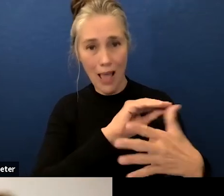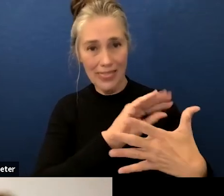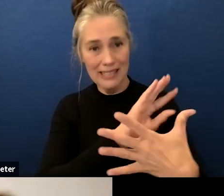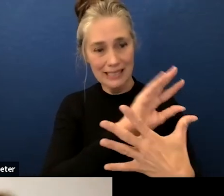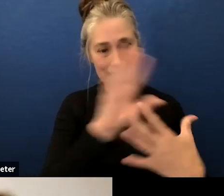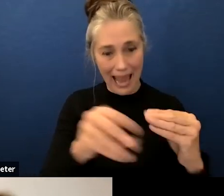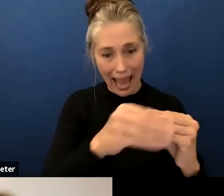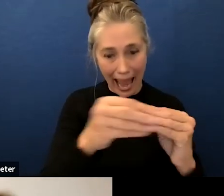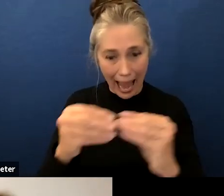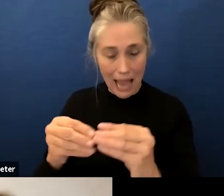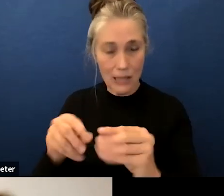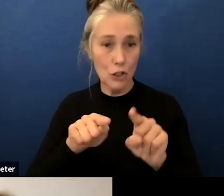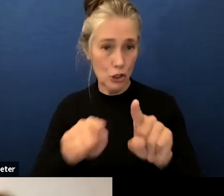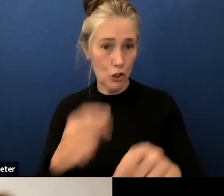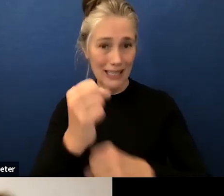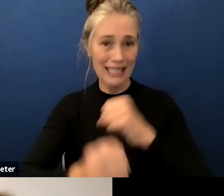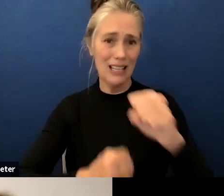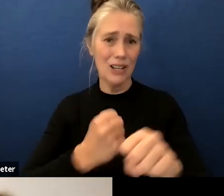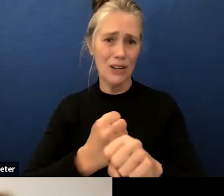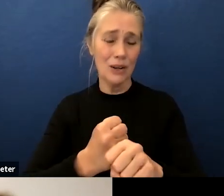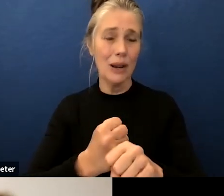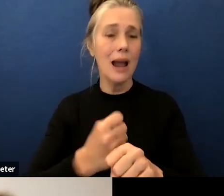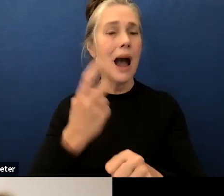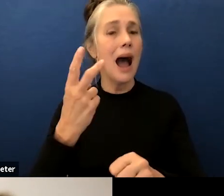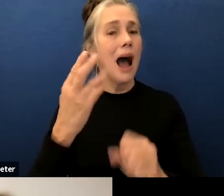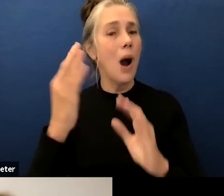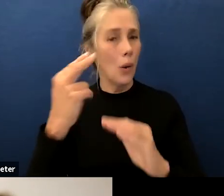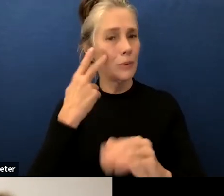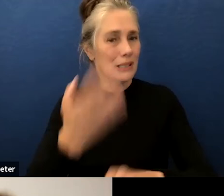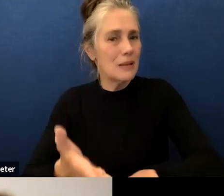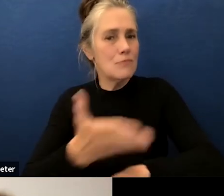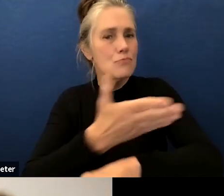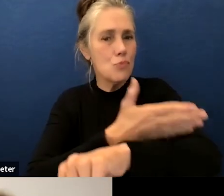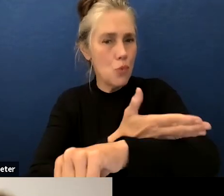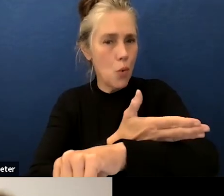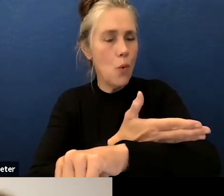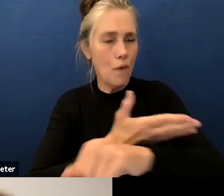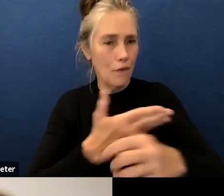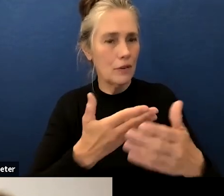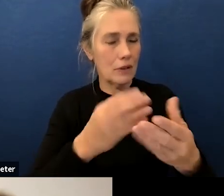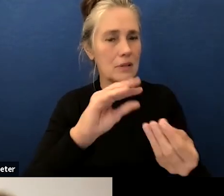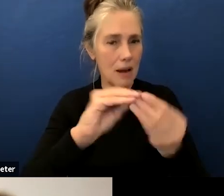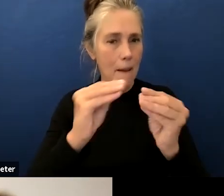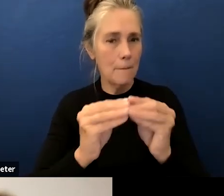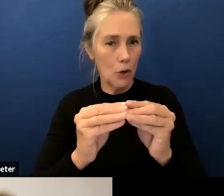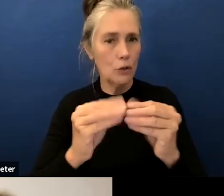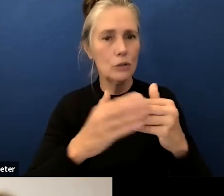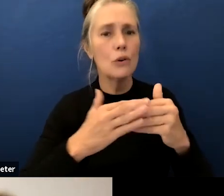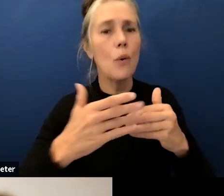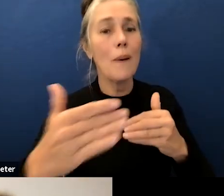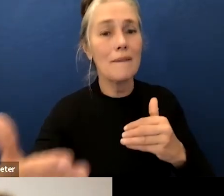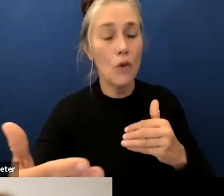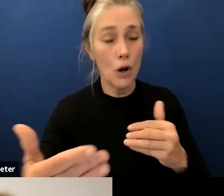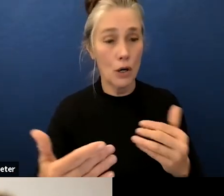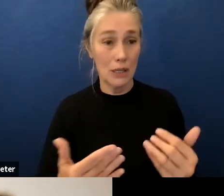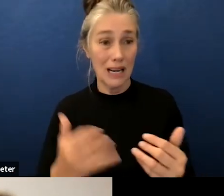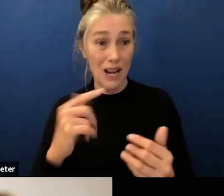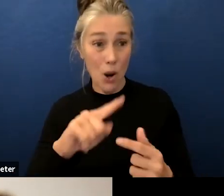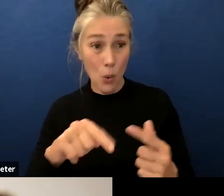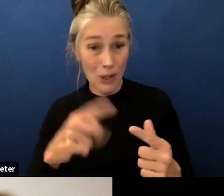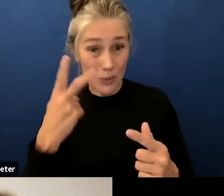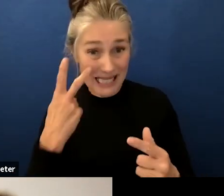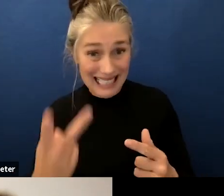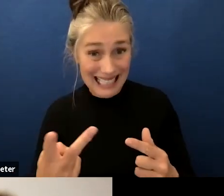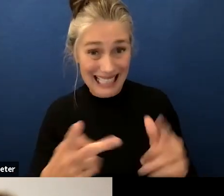are going to see better metrics moving forward so what are we doing to address these escalated rates first we've fortified